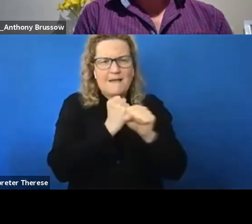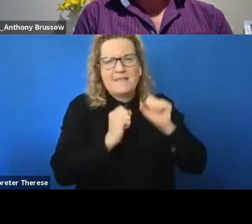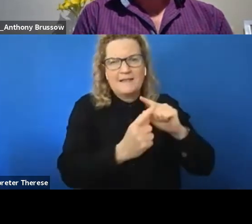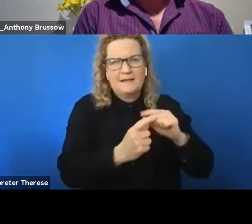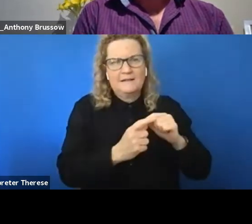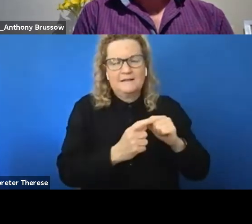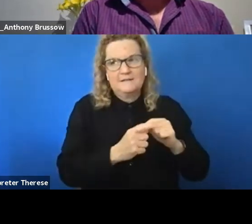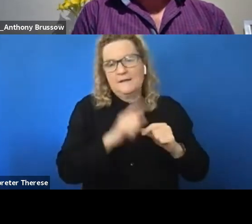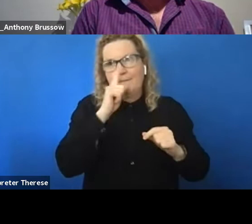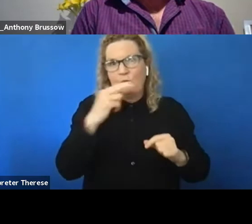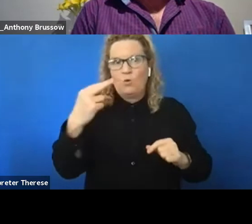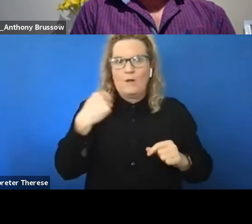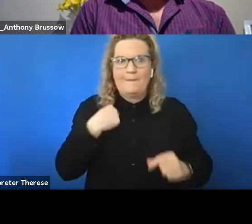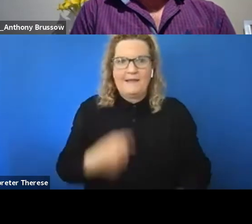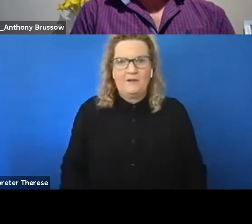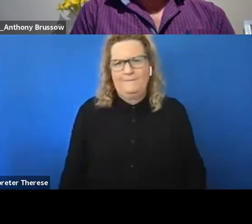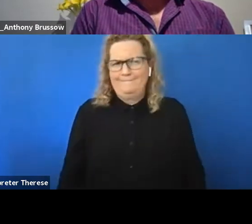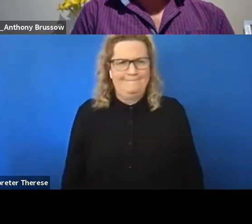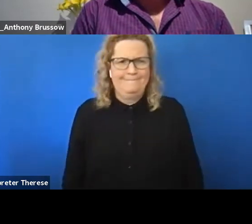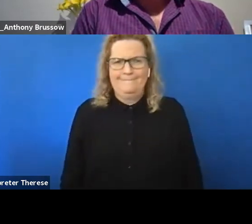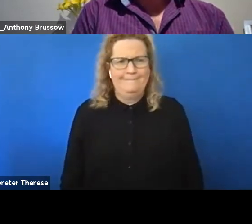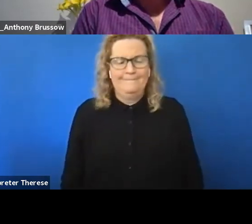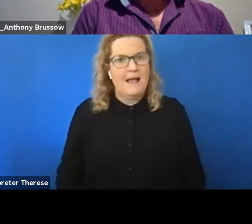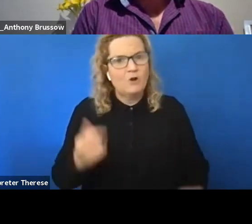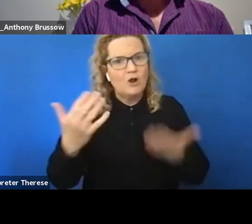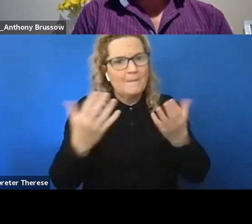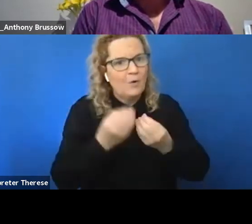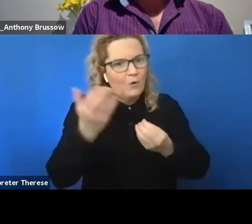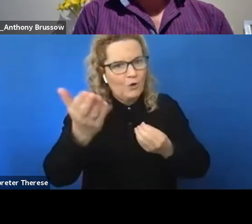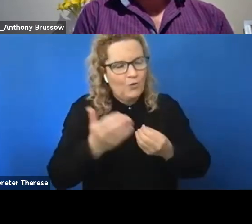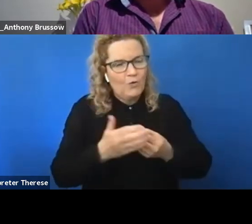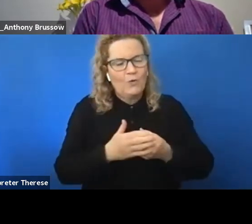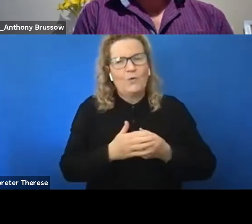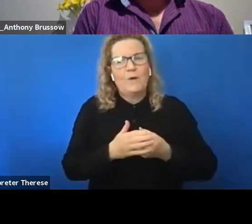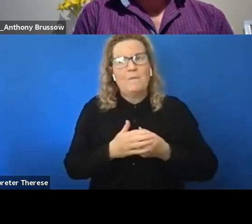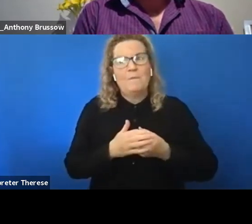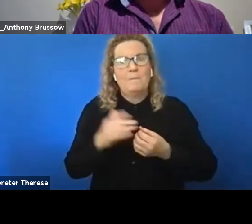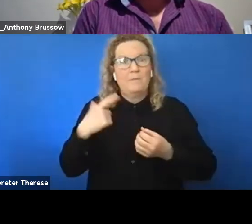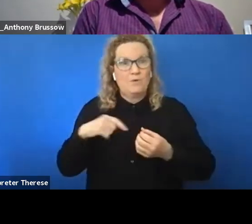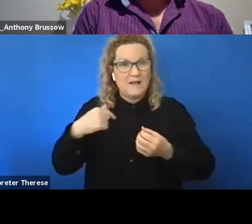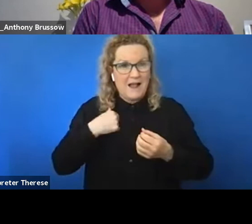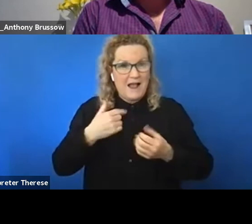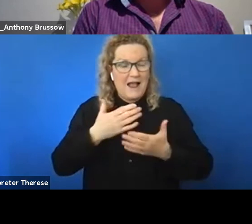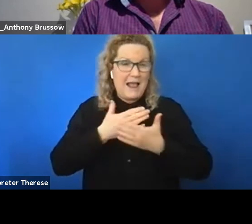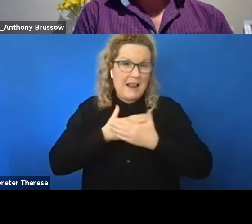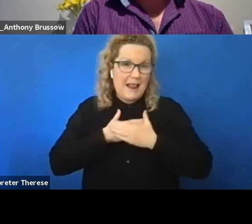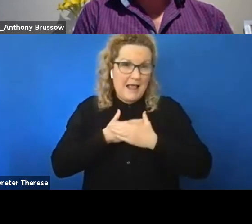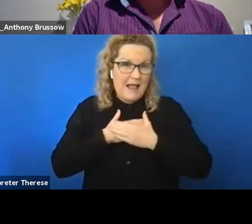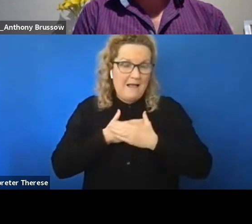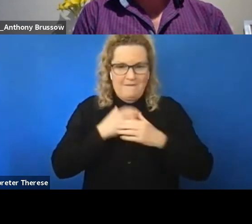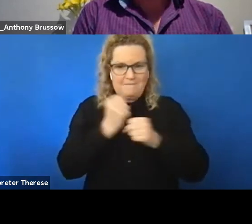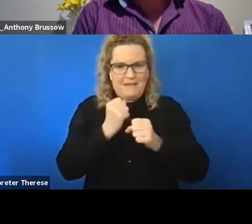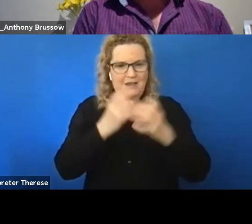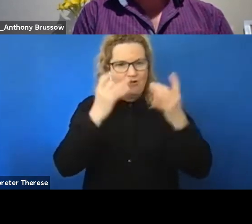people shake their heads at me, and I'm not trying to make any comparisons with you, but because I actually love making ready to assemble